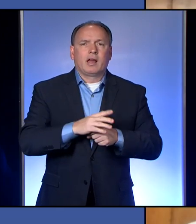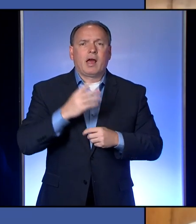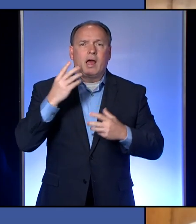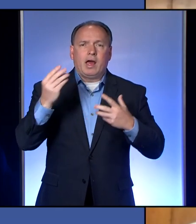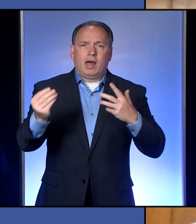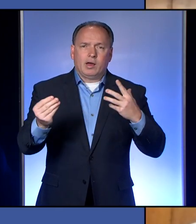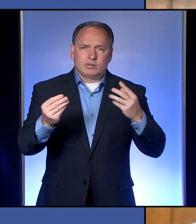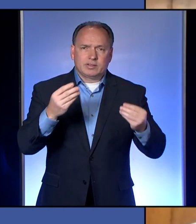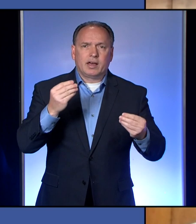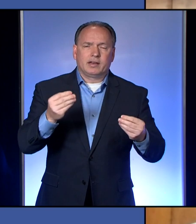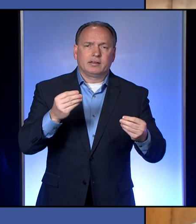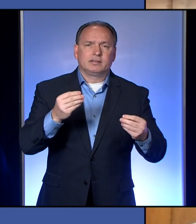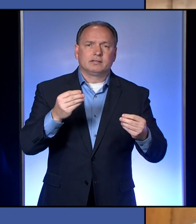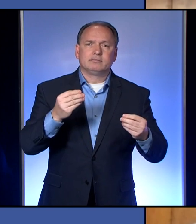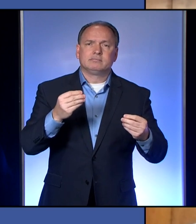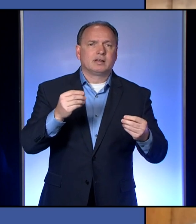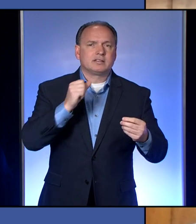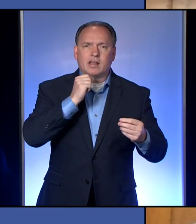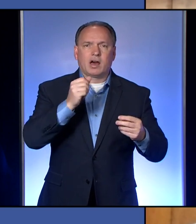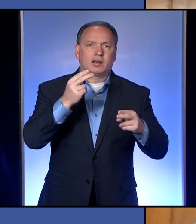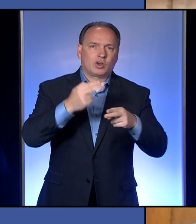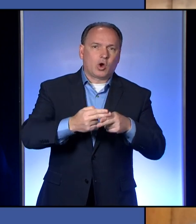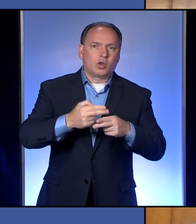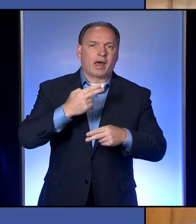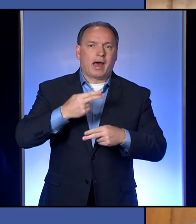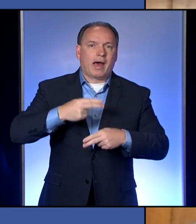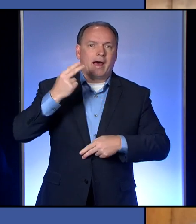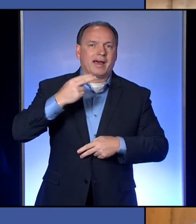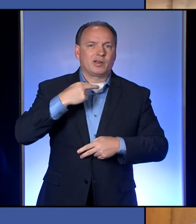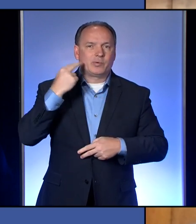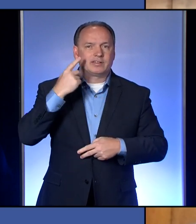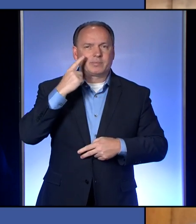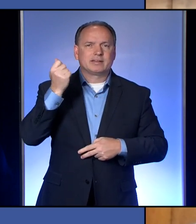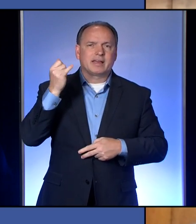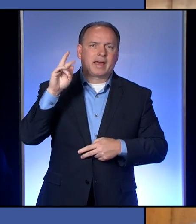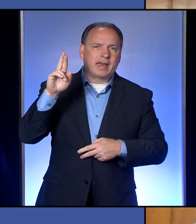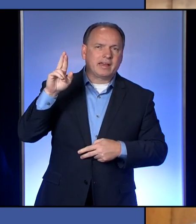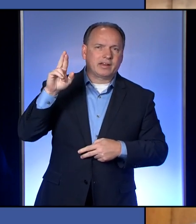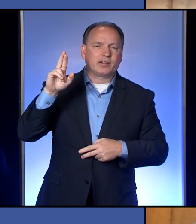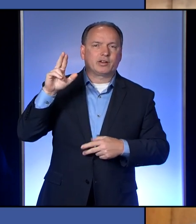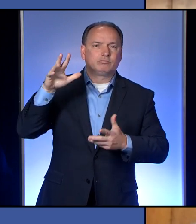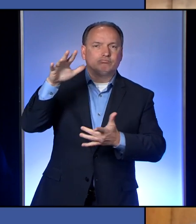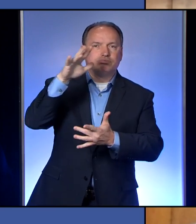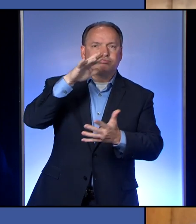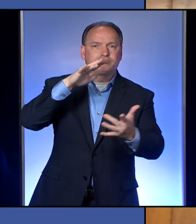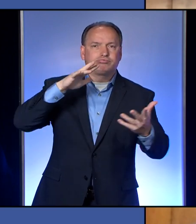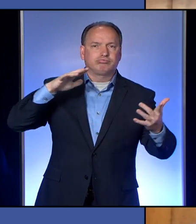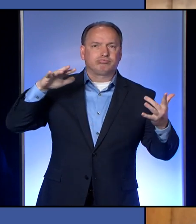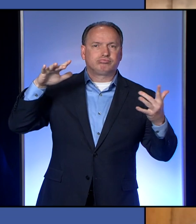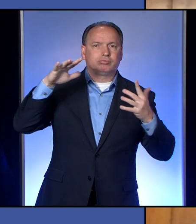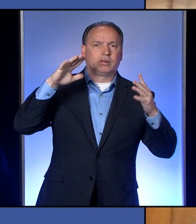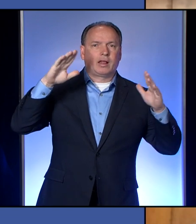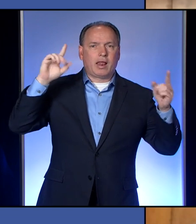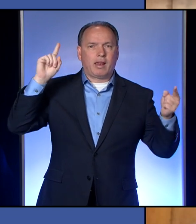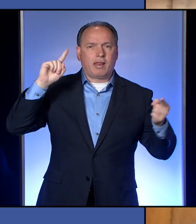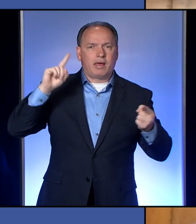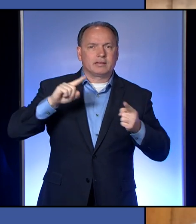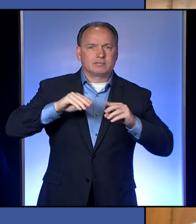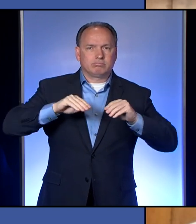is not considered a high risk because the air dilutes virus and spreads it around.